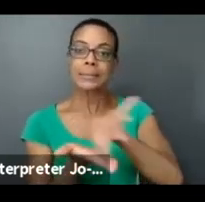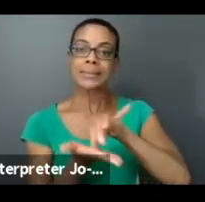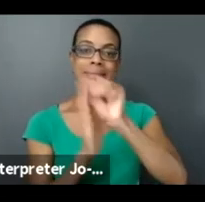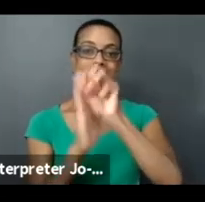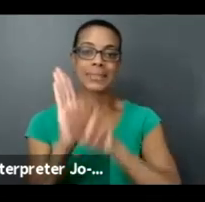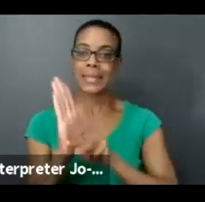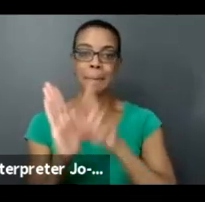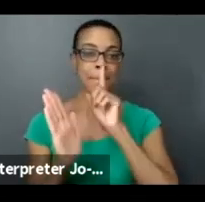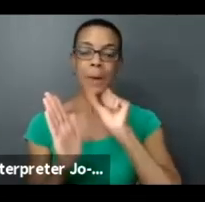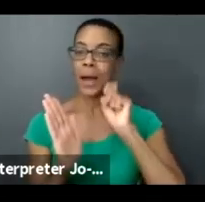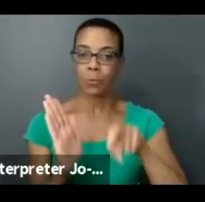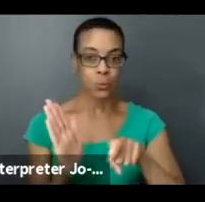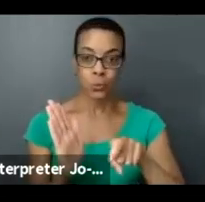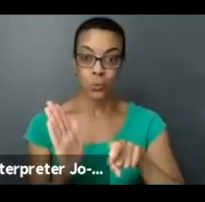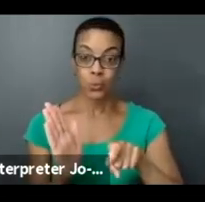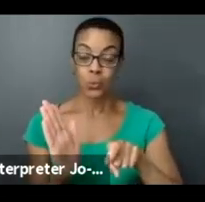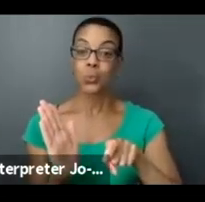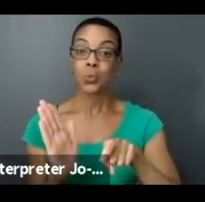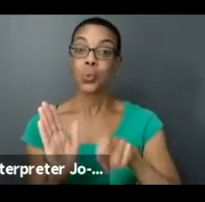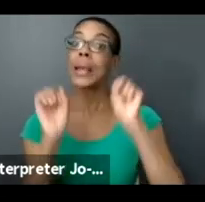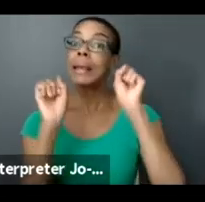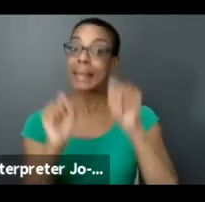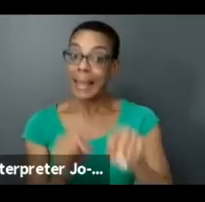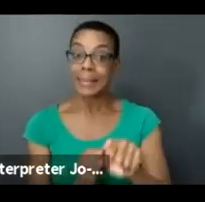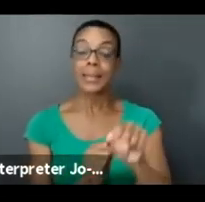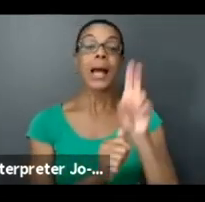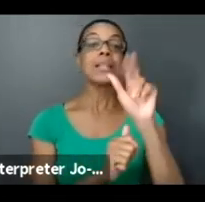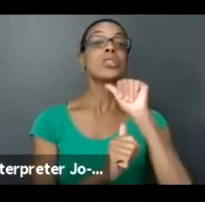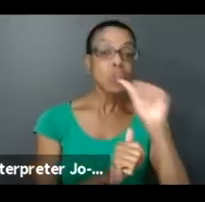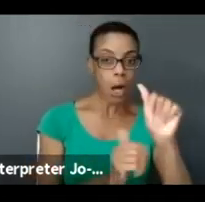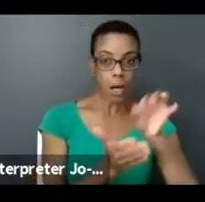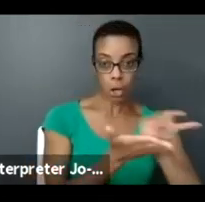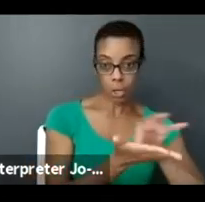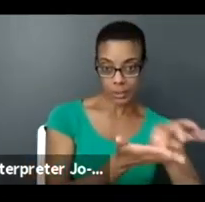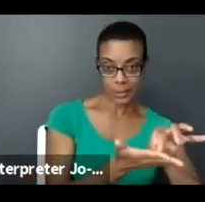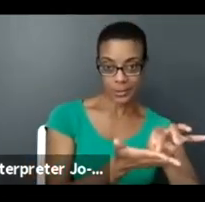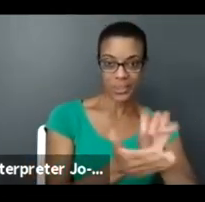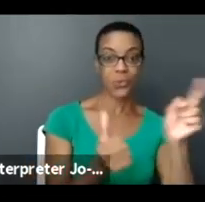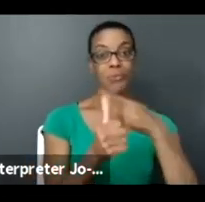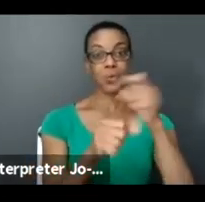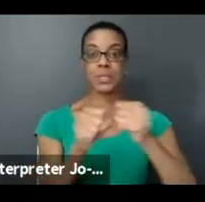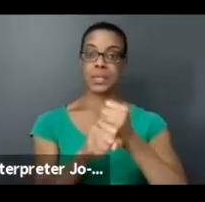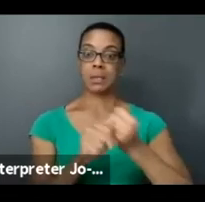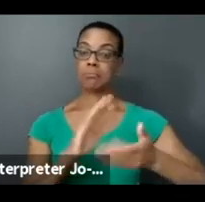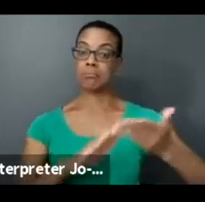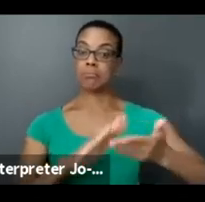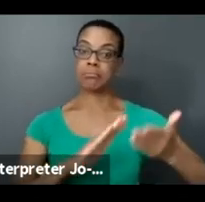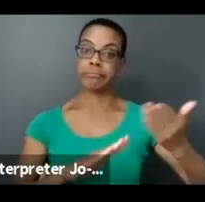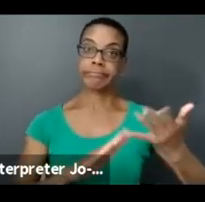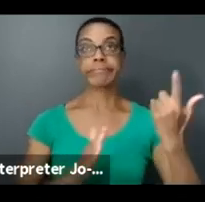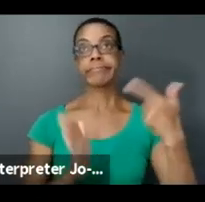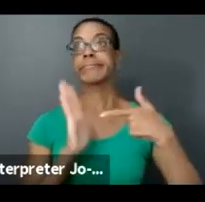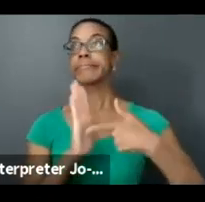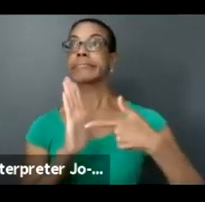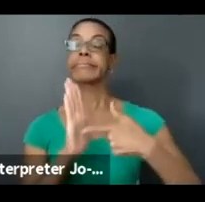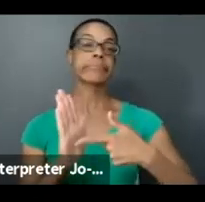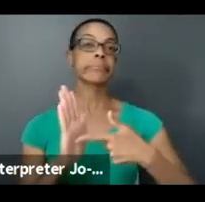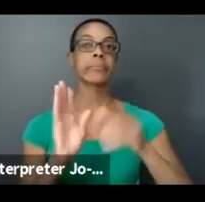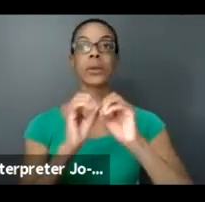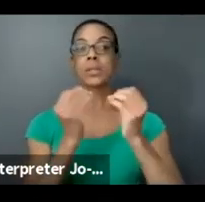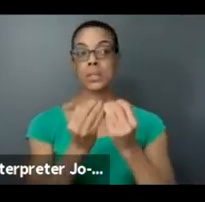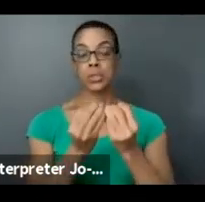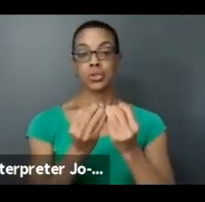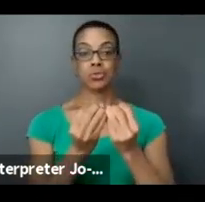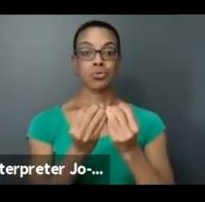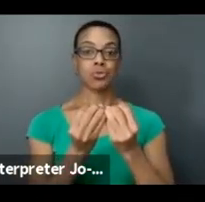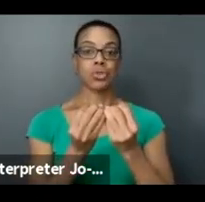submit unaudited financial statements. So that's for the first year. So that, you know, if for example, an organization has not